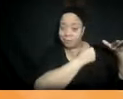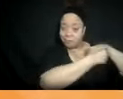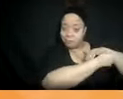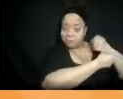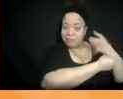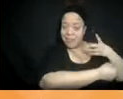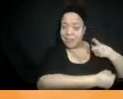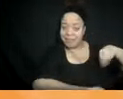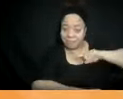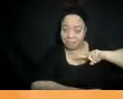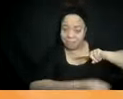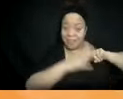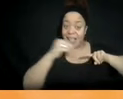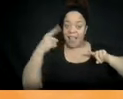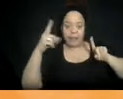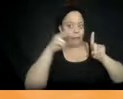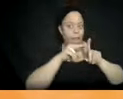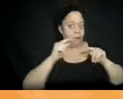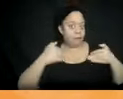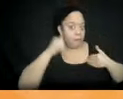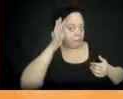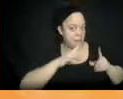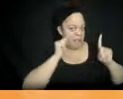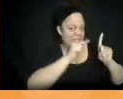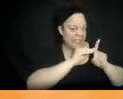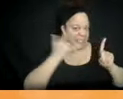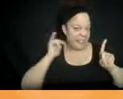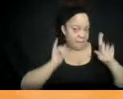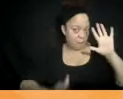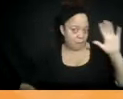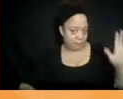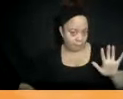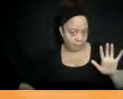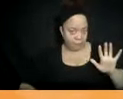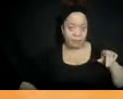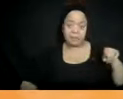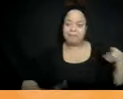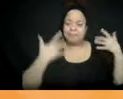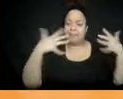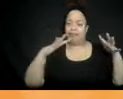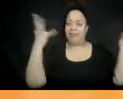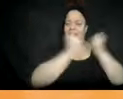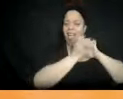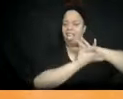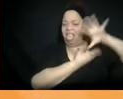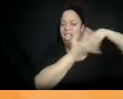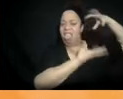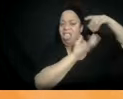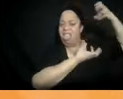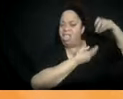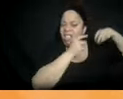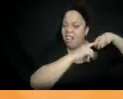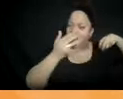of hyper criminalization and punishment. And the cycle began before their first arrest, it began as they were